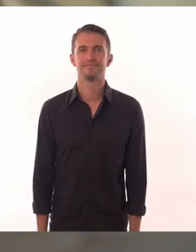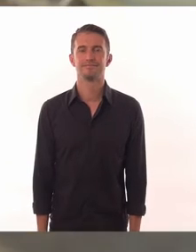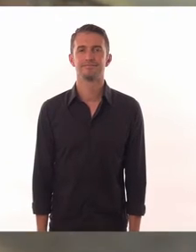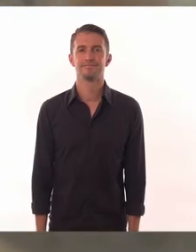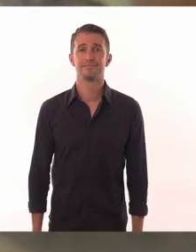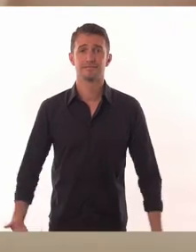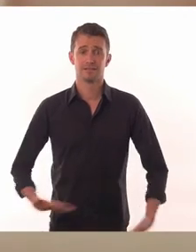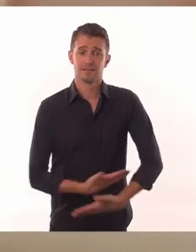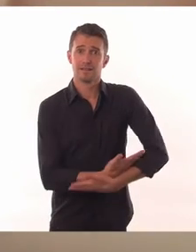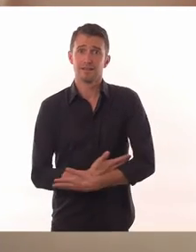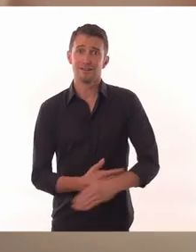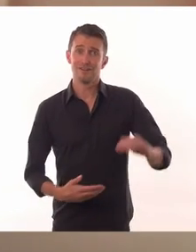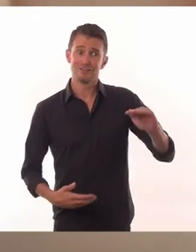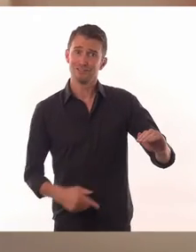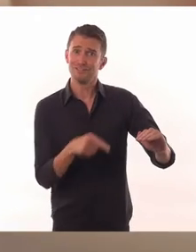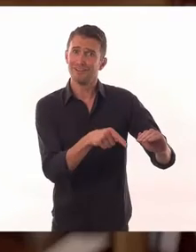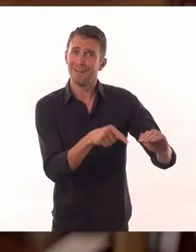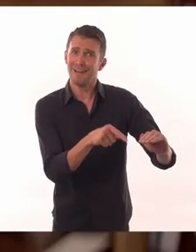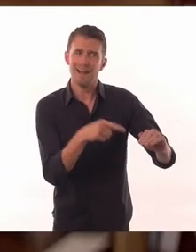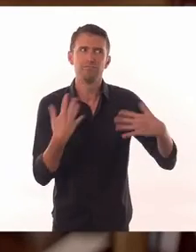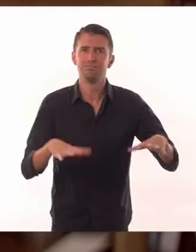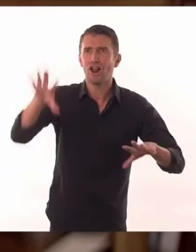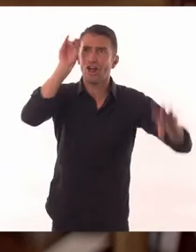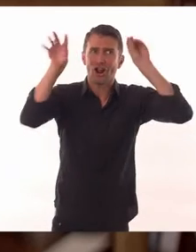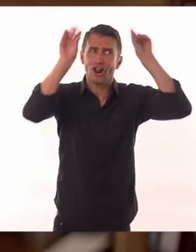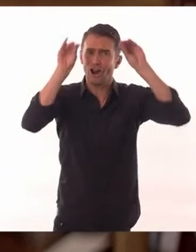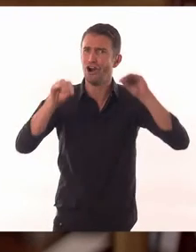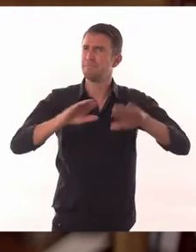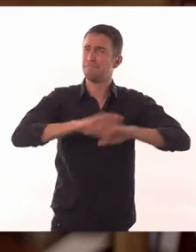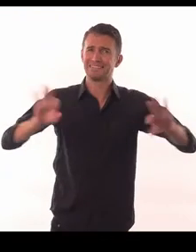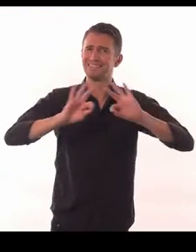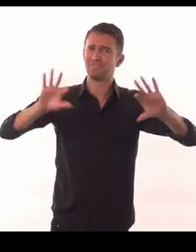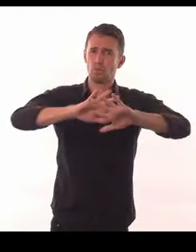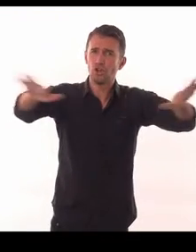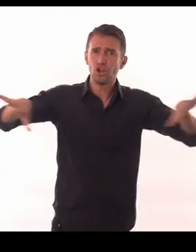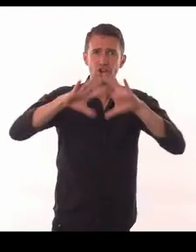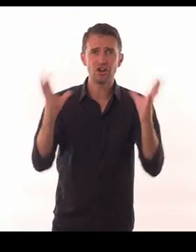One of the things that we know is that babies are the best learning machines in the universe.